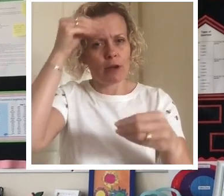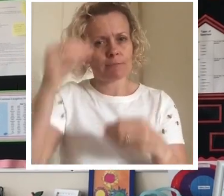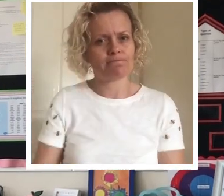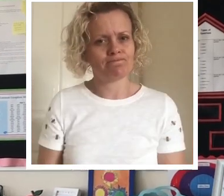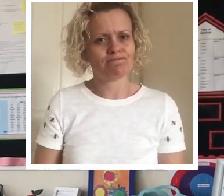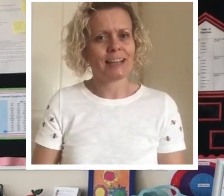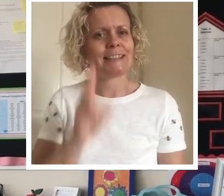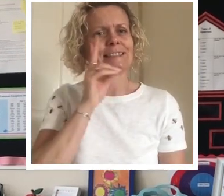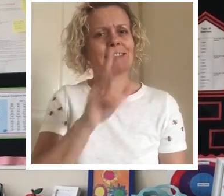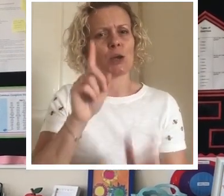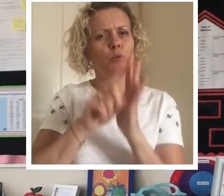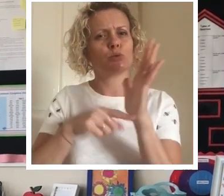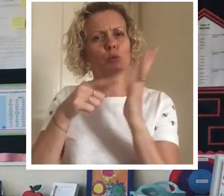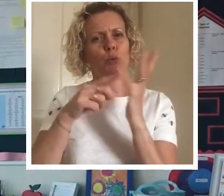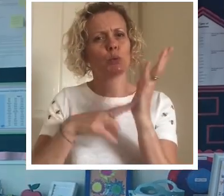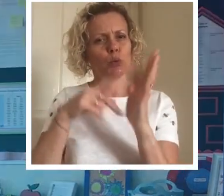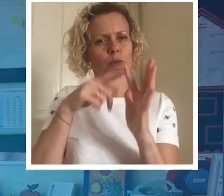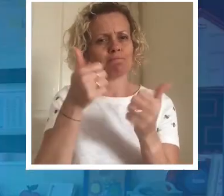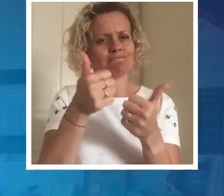See you in June!